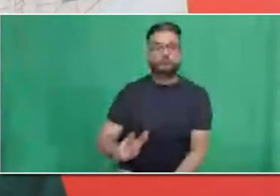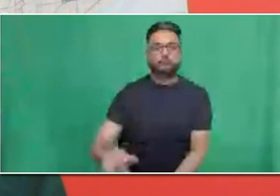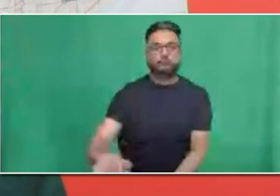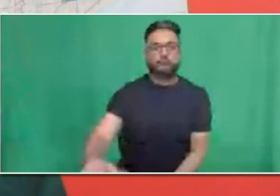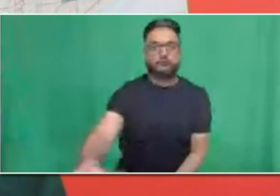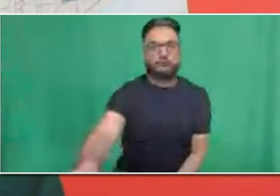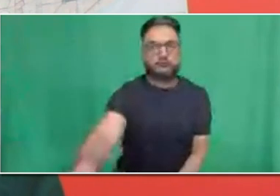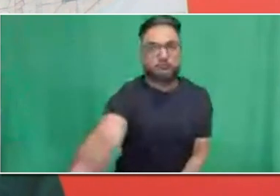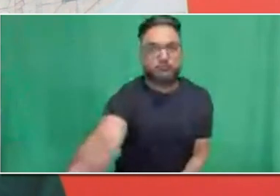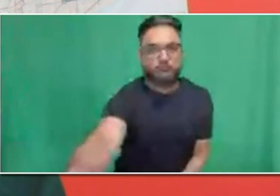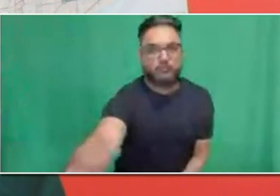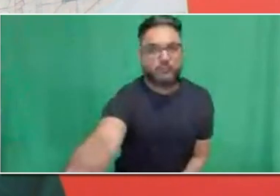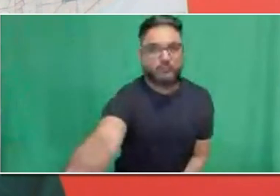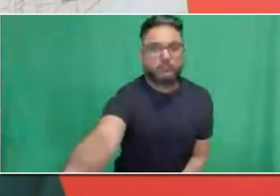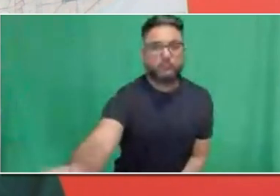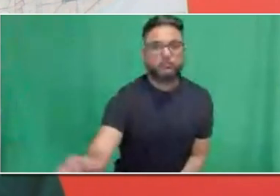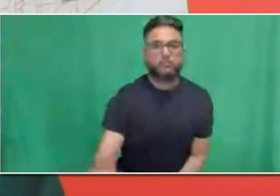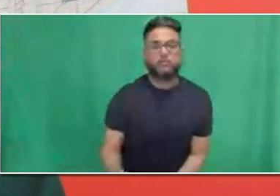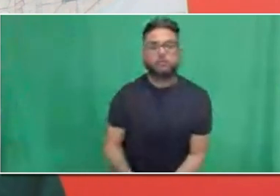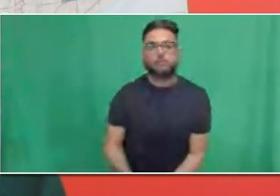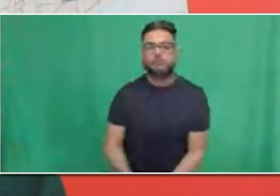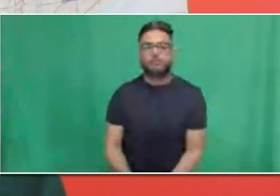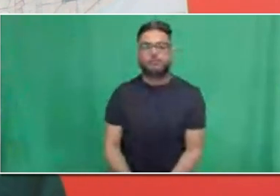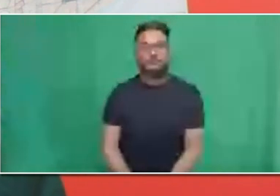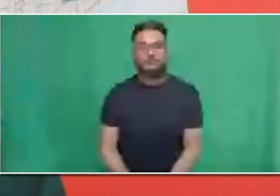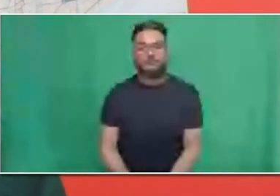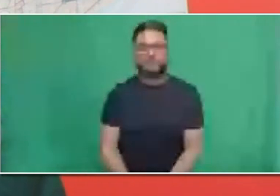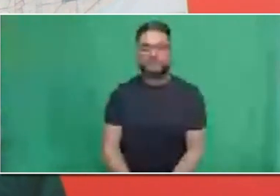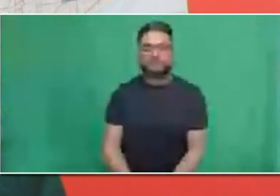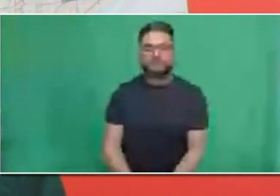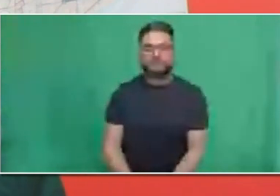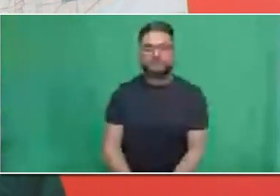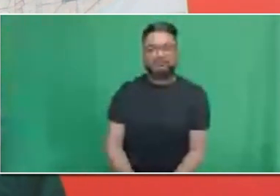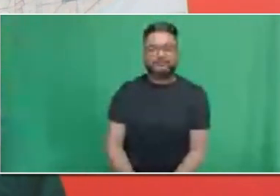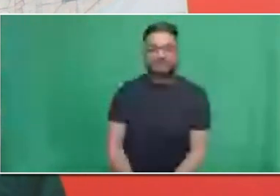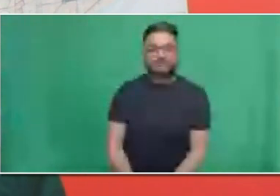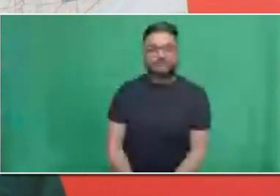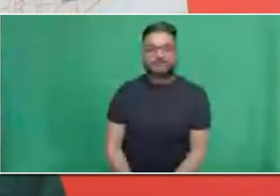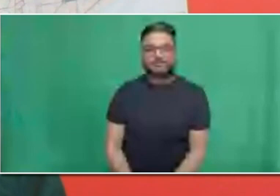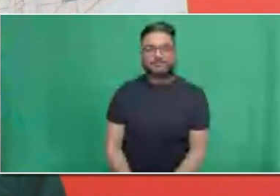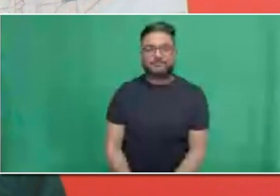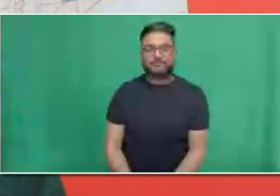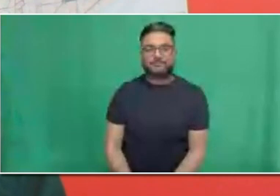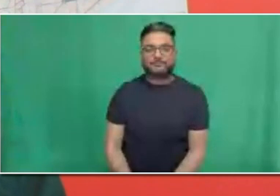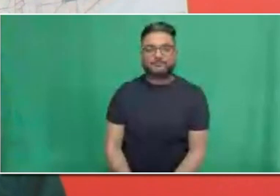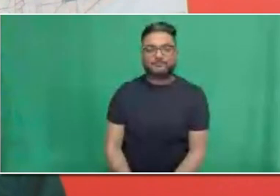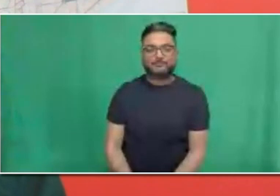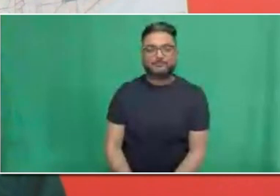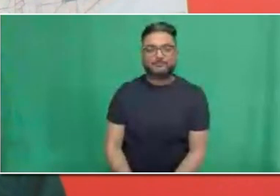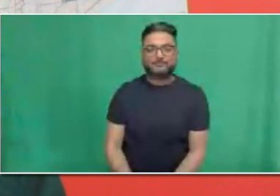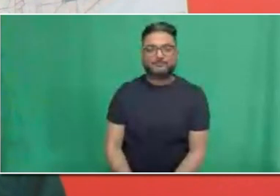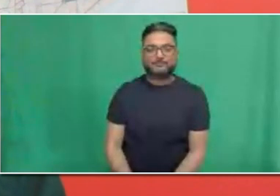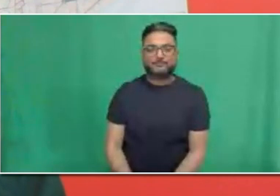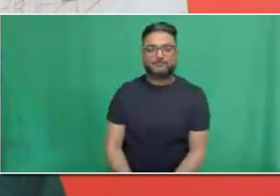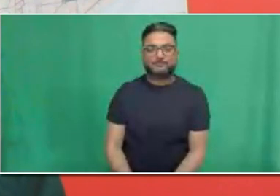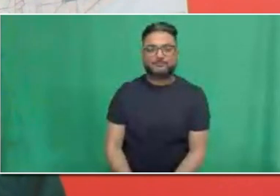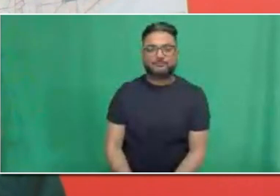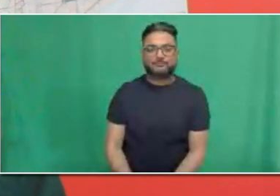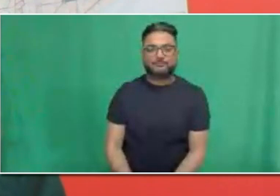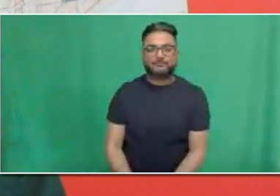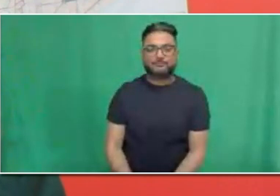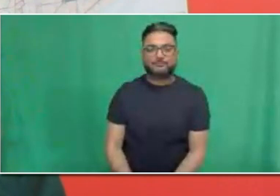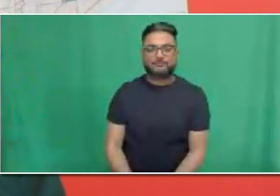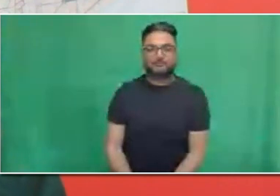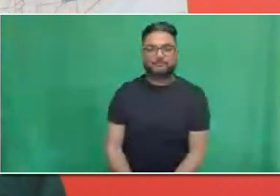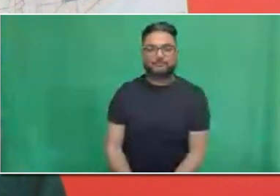So, now it is time to hear from you. As mentioned at the beginning of the presentation, please submit your questions via the